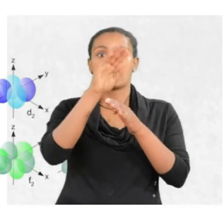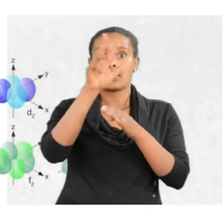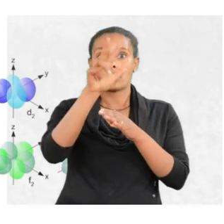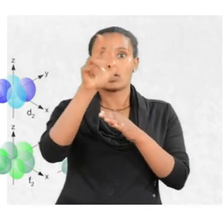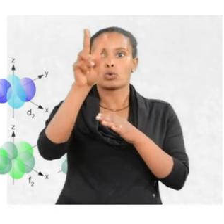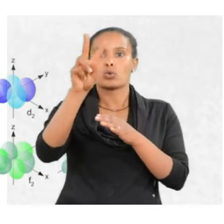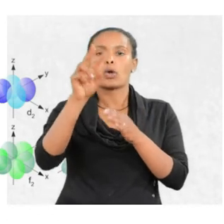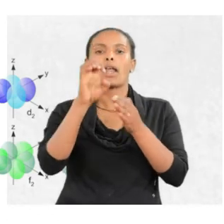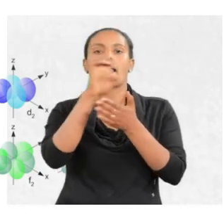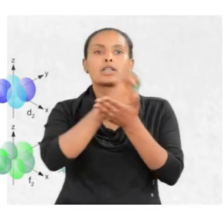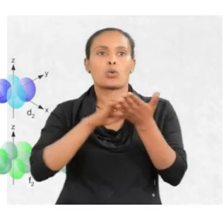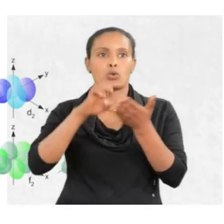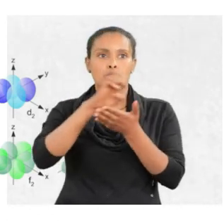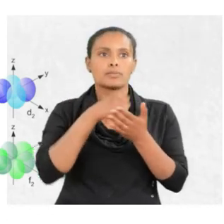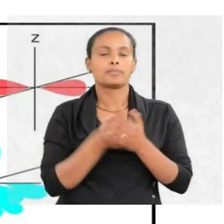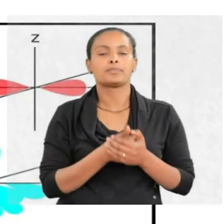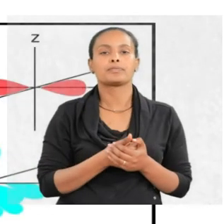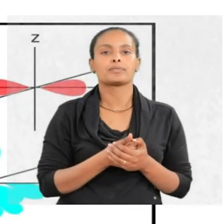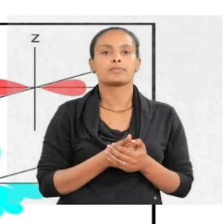electrons.